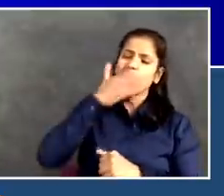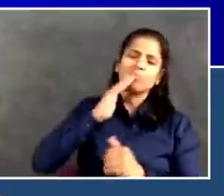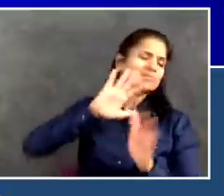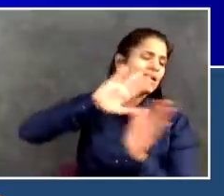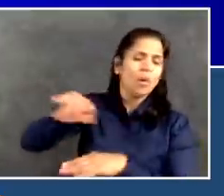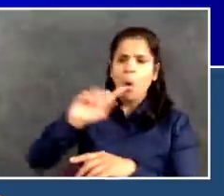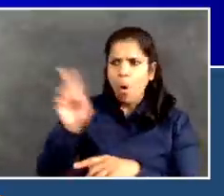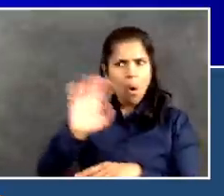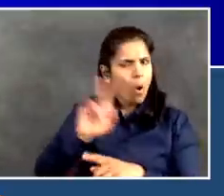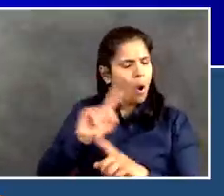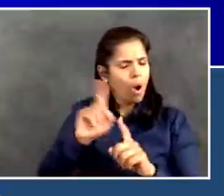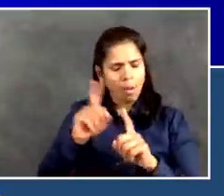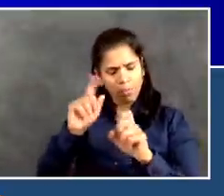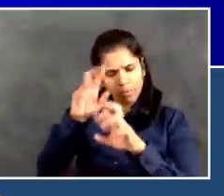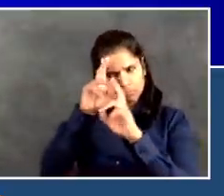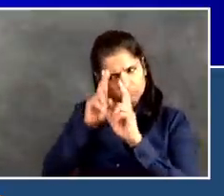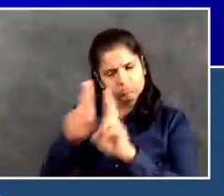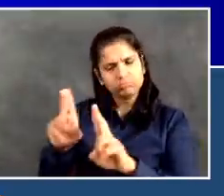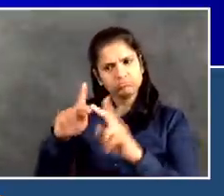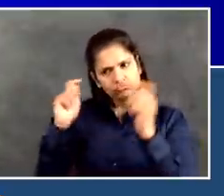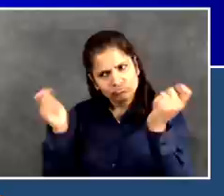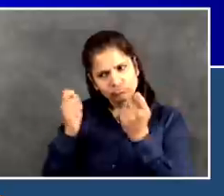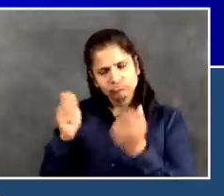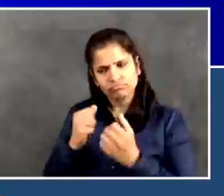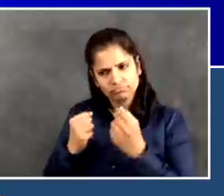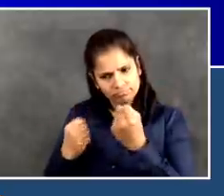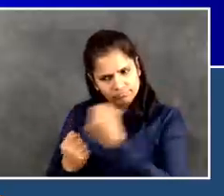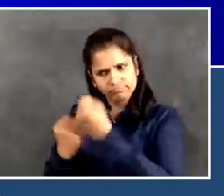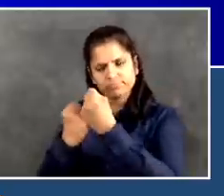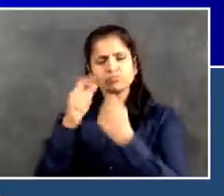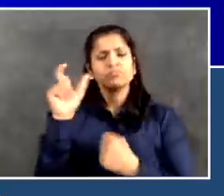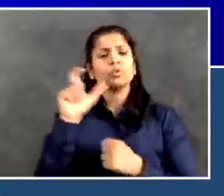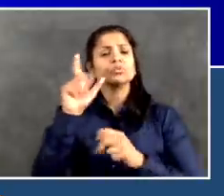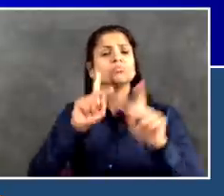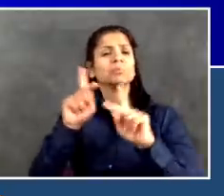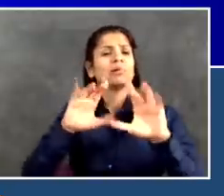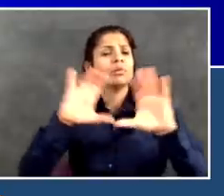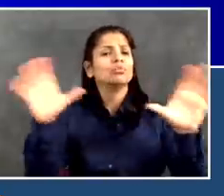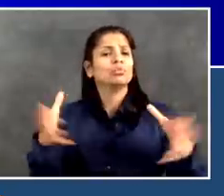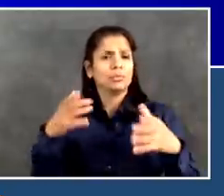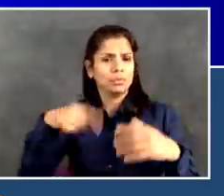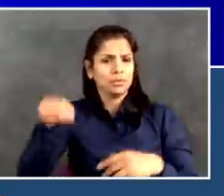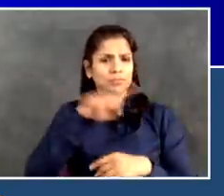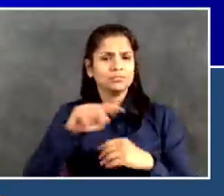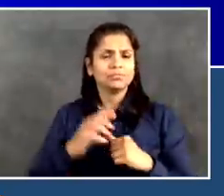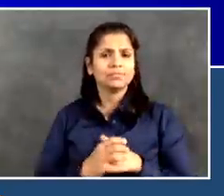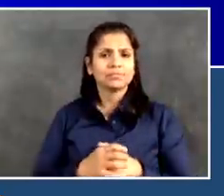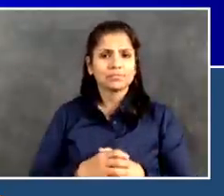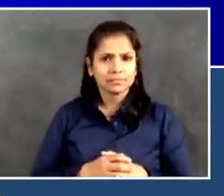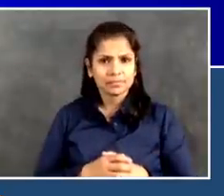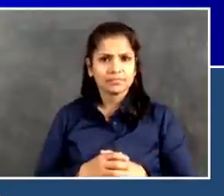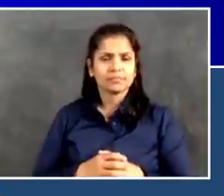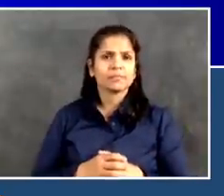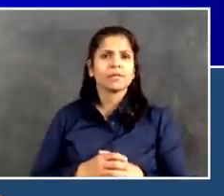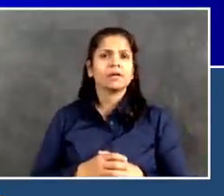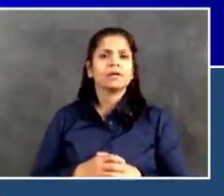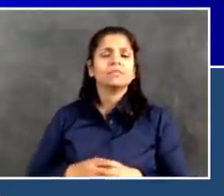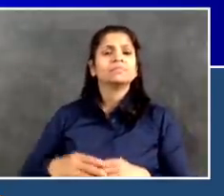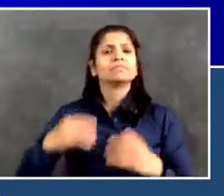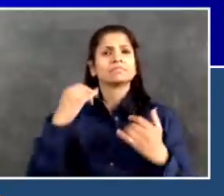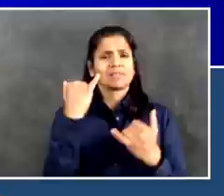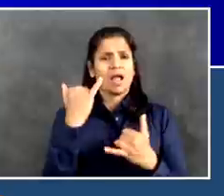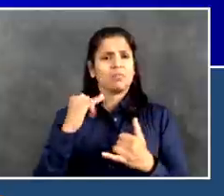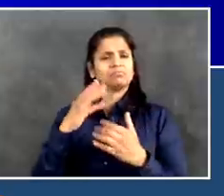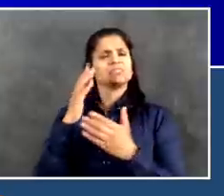there are people out there and I'm not happy when I see this. There are people who are naysayers about the future of New York City. There are people who are